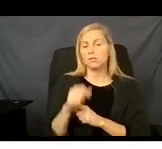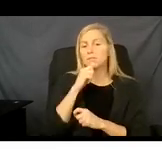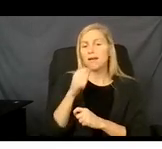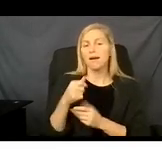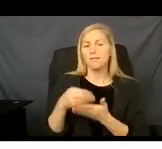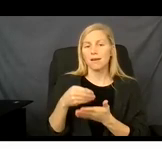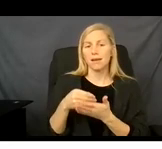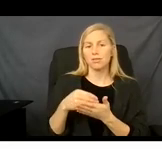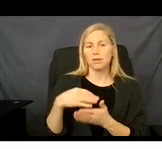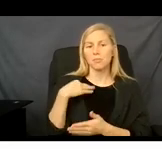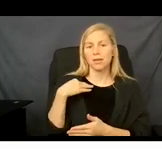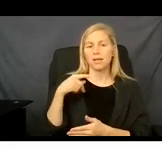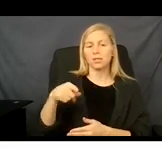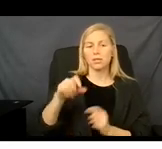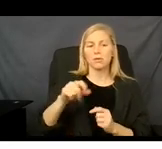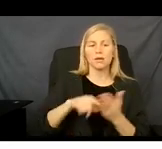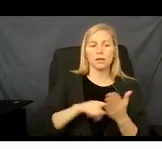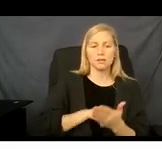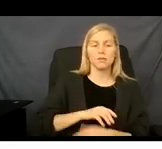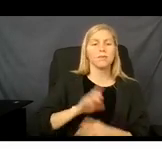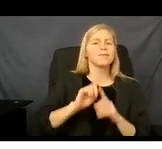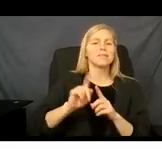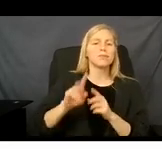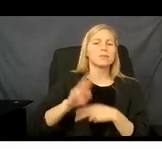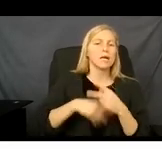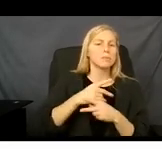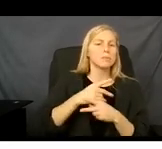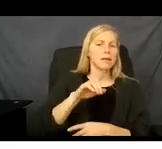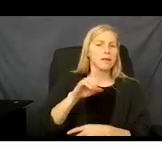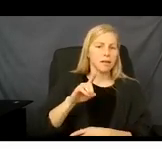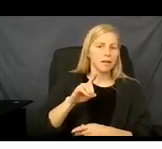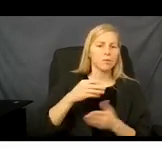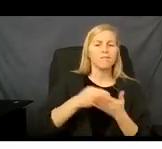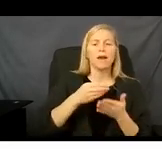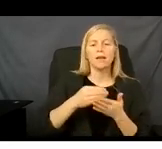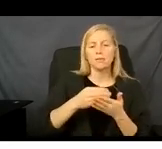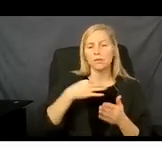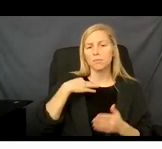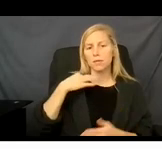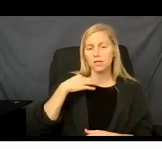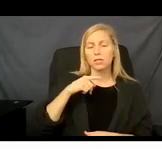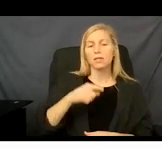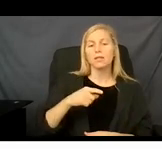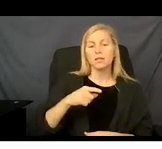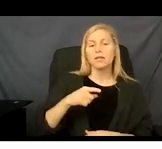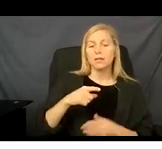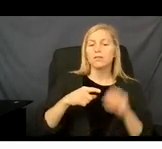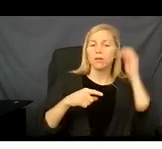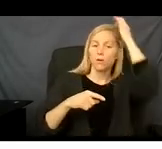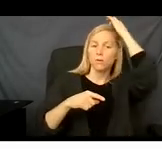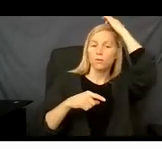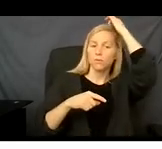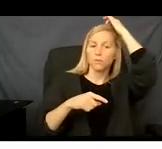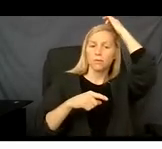of Health have different types of application. The financial application is the one where you would be required to submit your